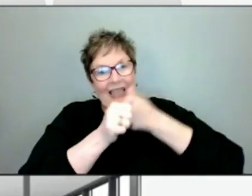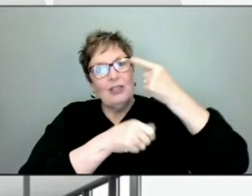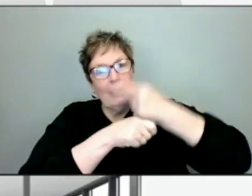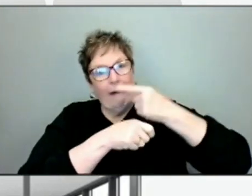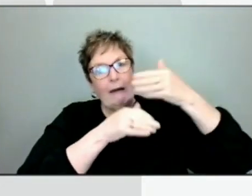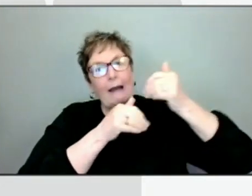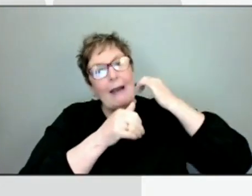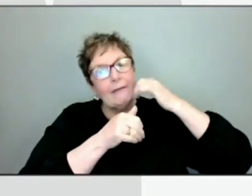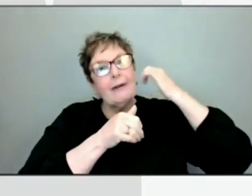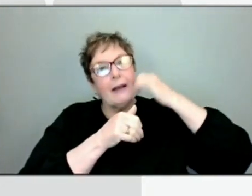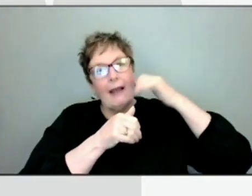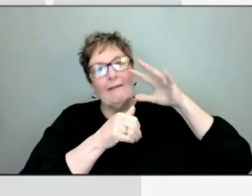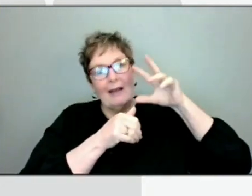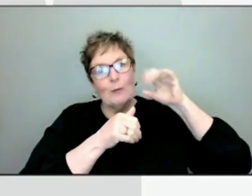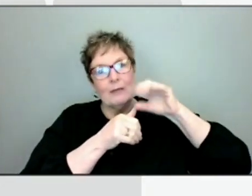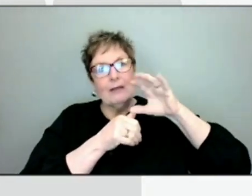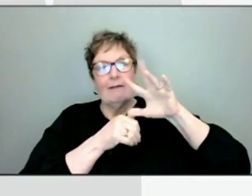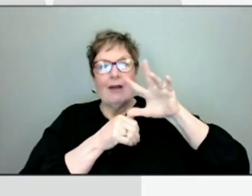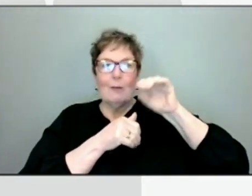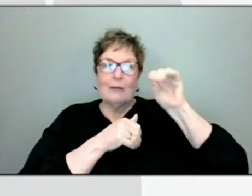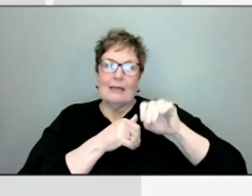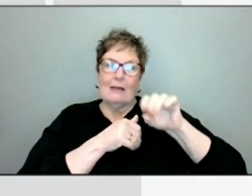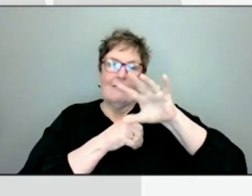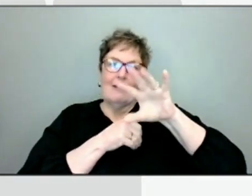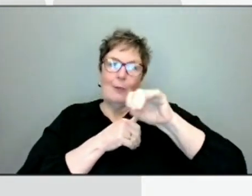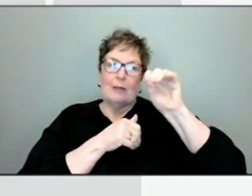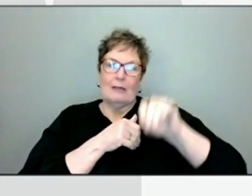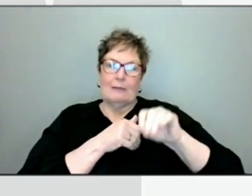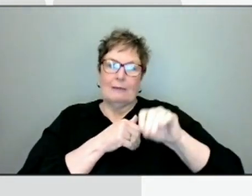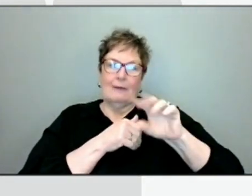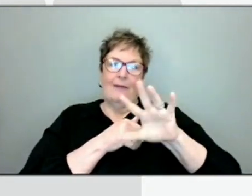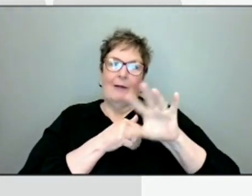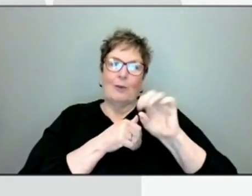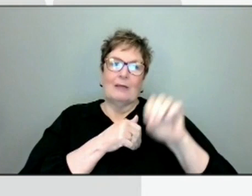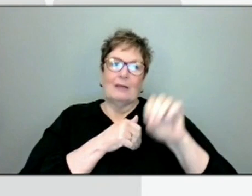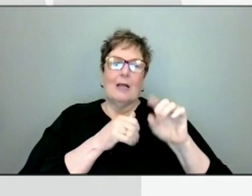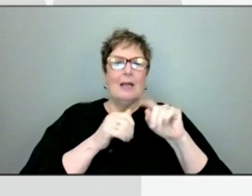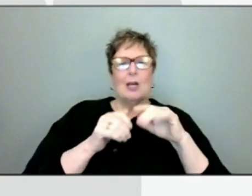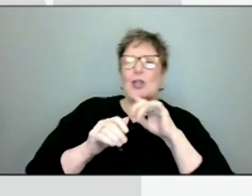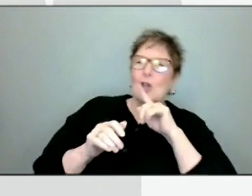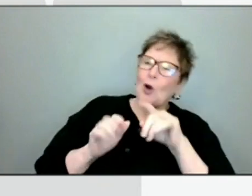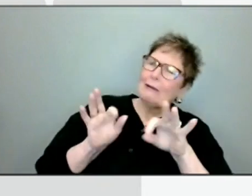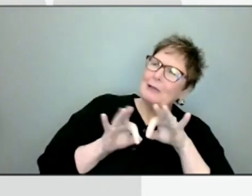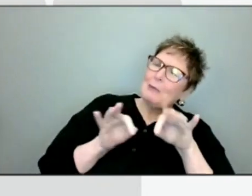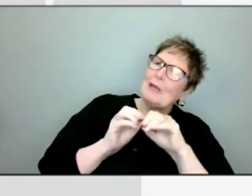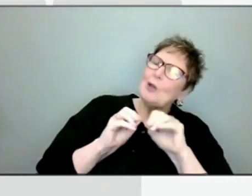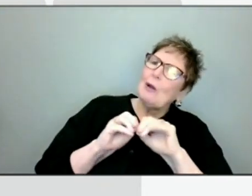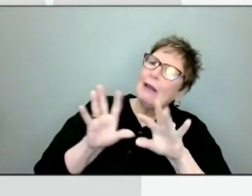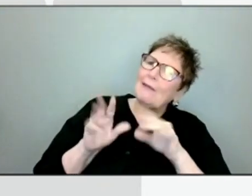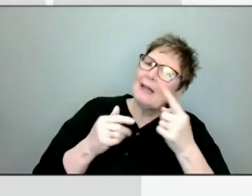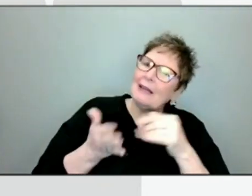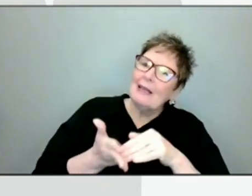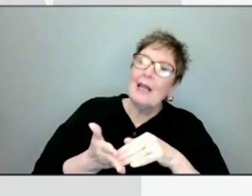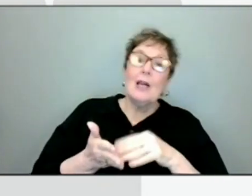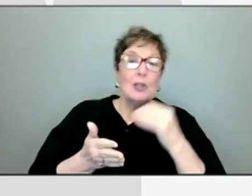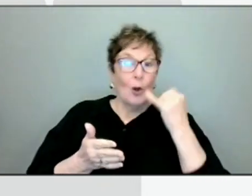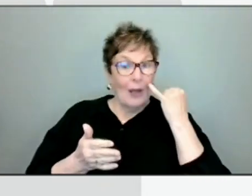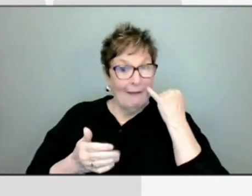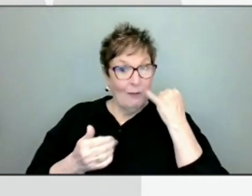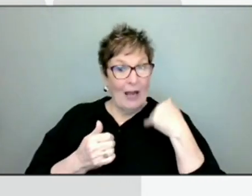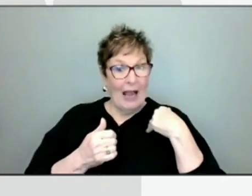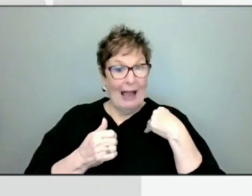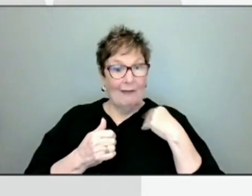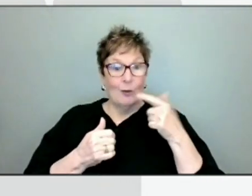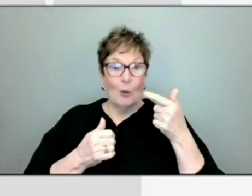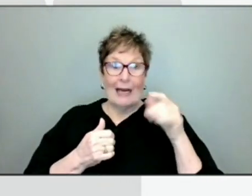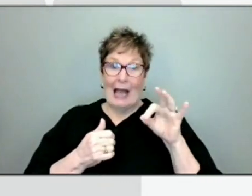Okay. So, okay, I'm sorry. I have to clarify that one more time. So if we have 29